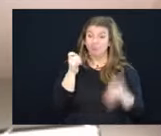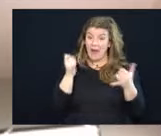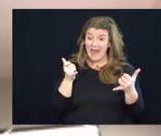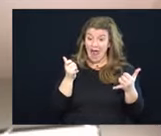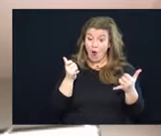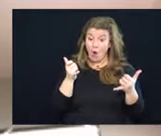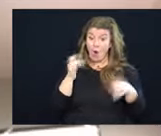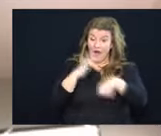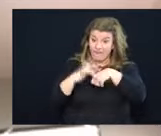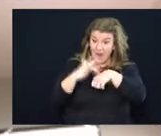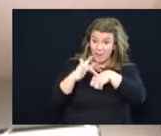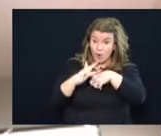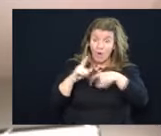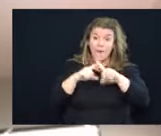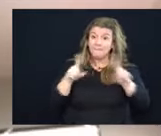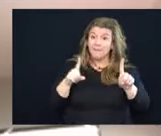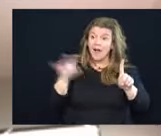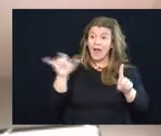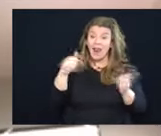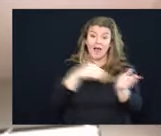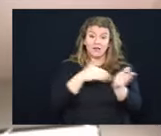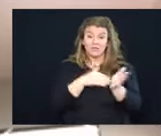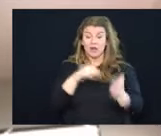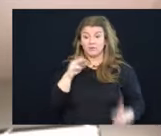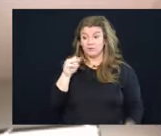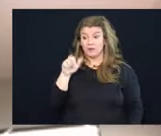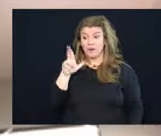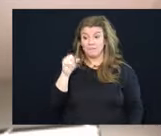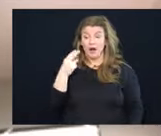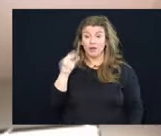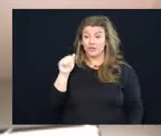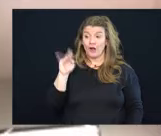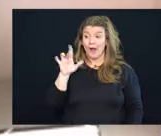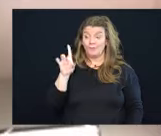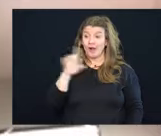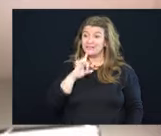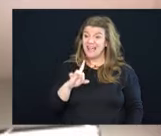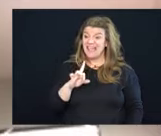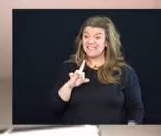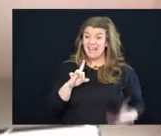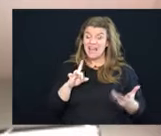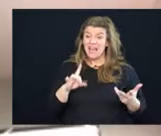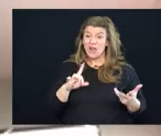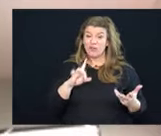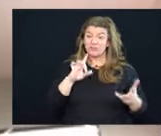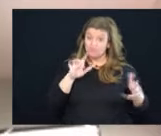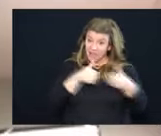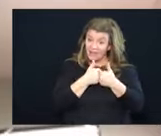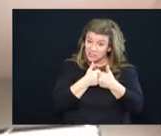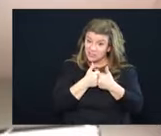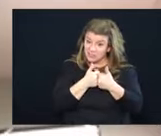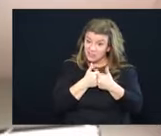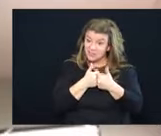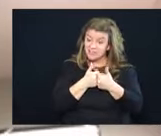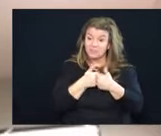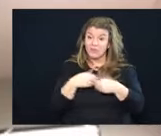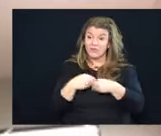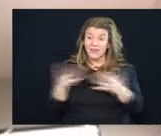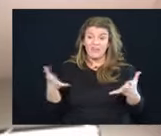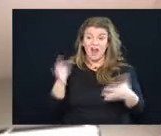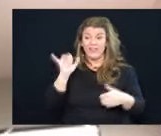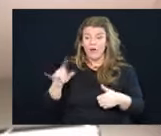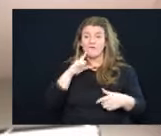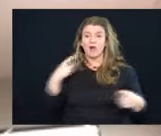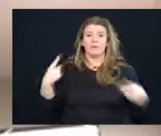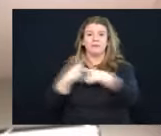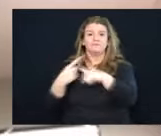available. But as Dr. Marsh and Dr. Amjad would point out, there are significant challenges with contraindications for